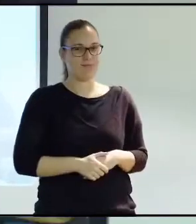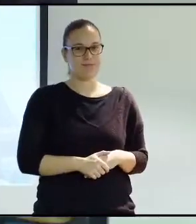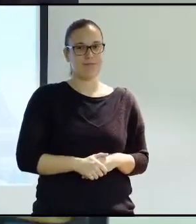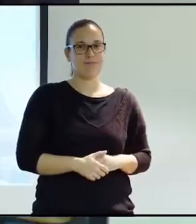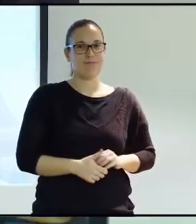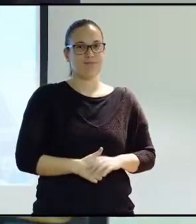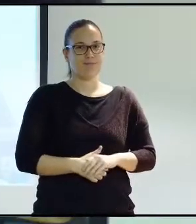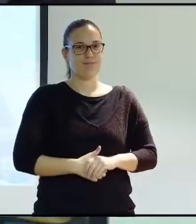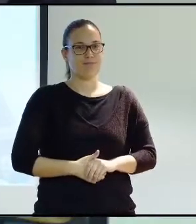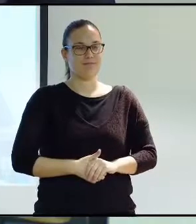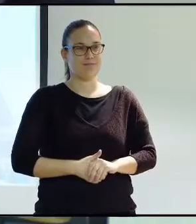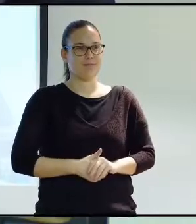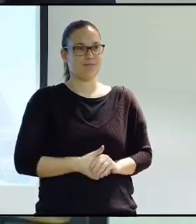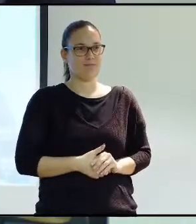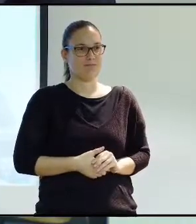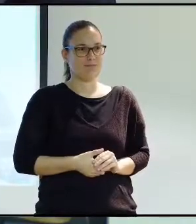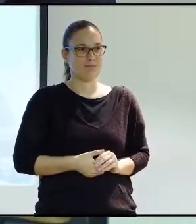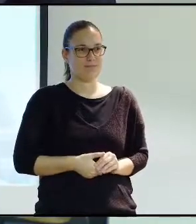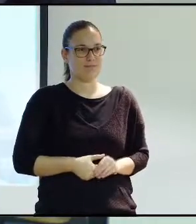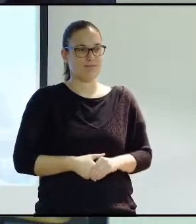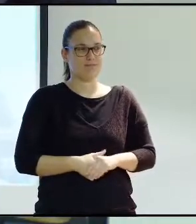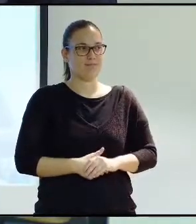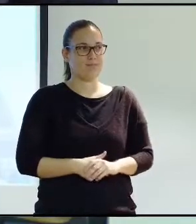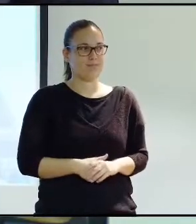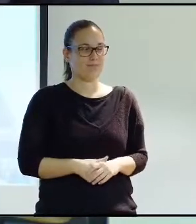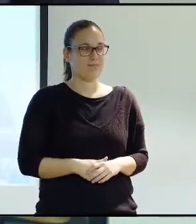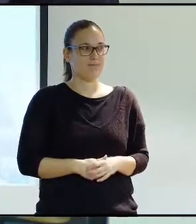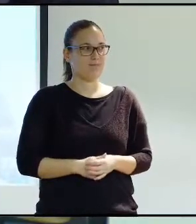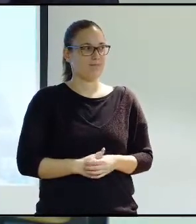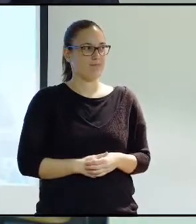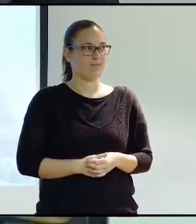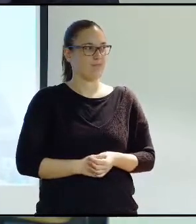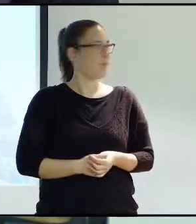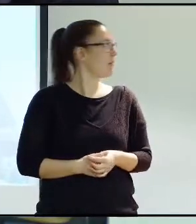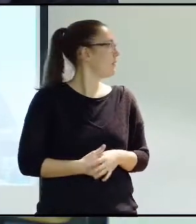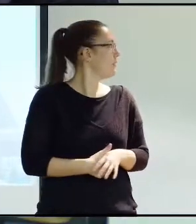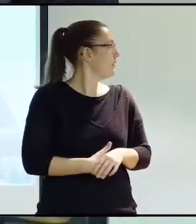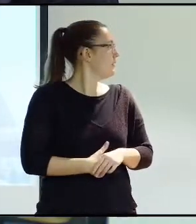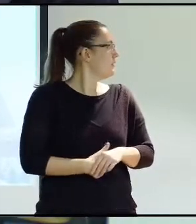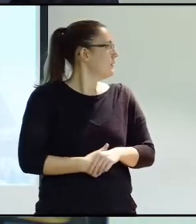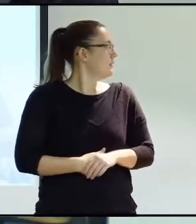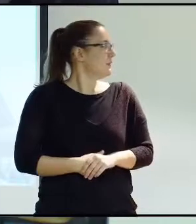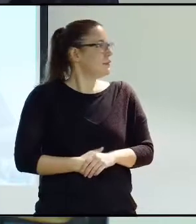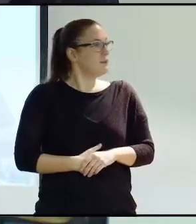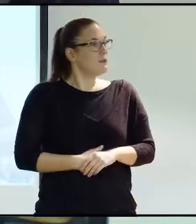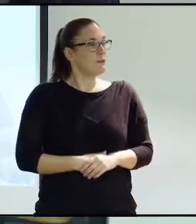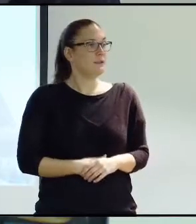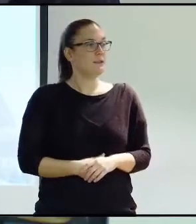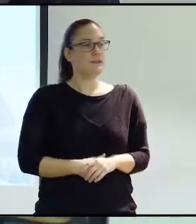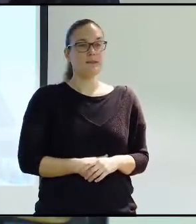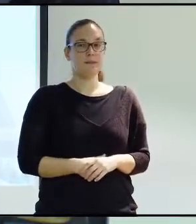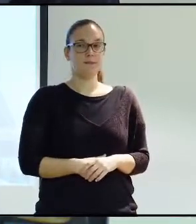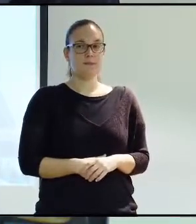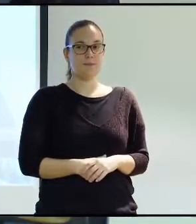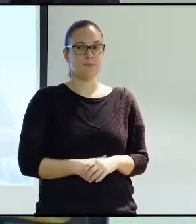Tenerife is the as of If not only pointed at of We